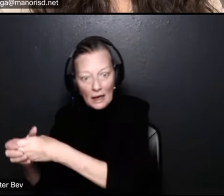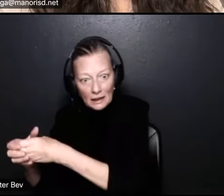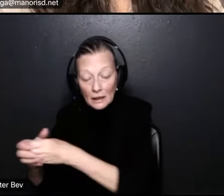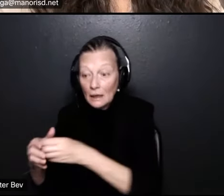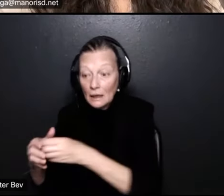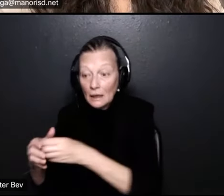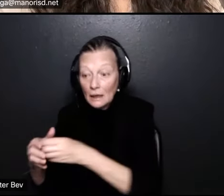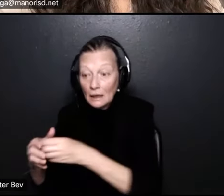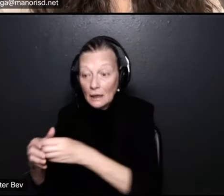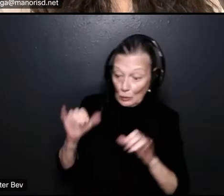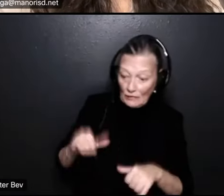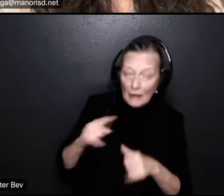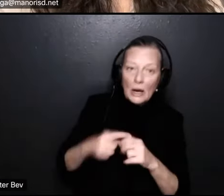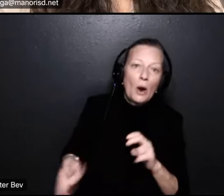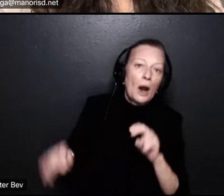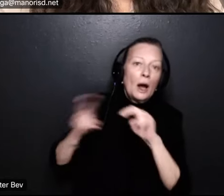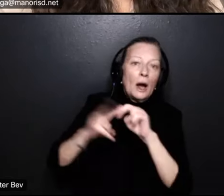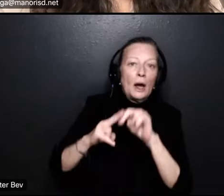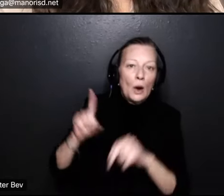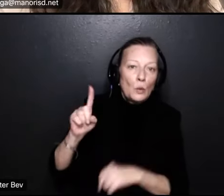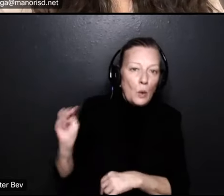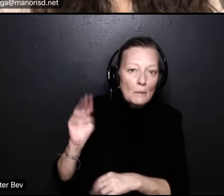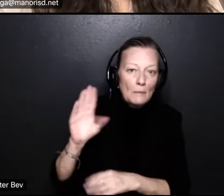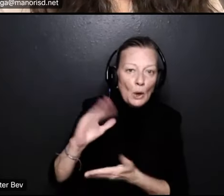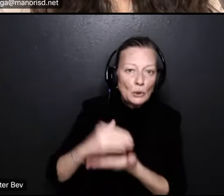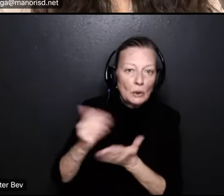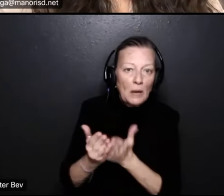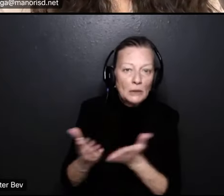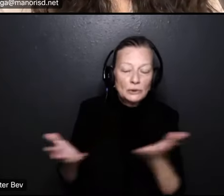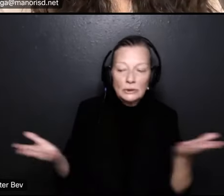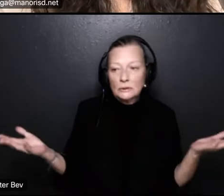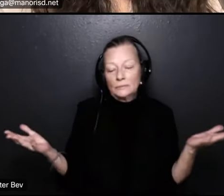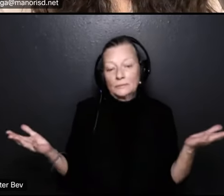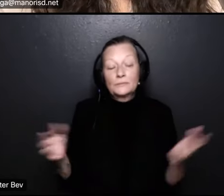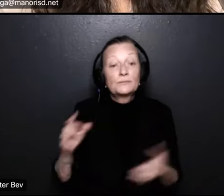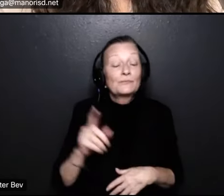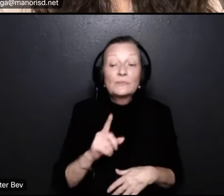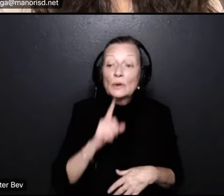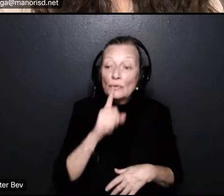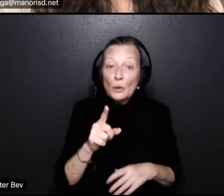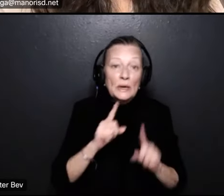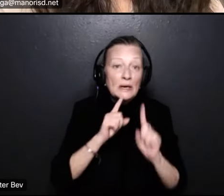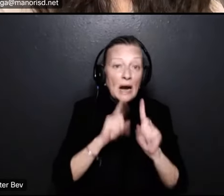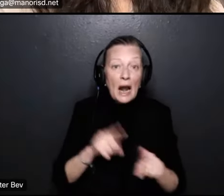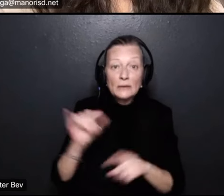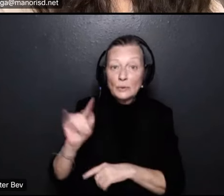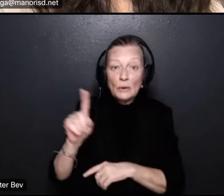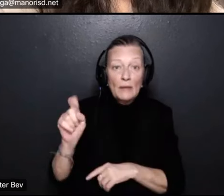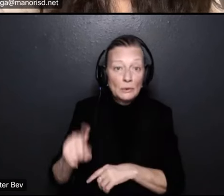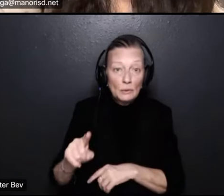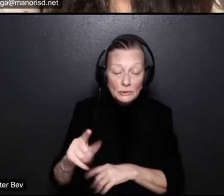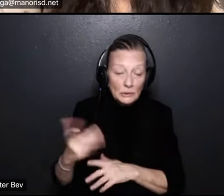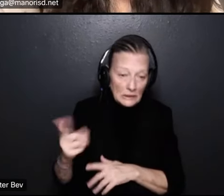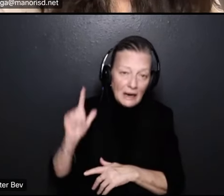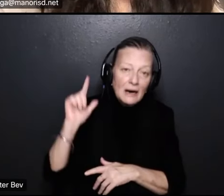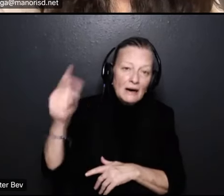added a million dollars onto your budget which becomes self-defeating the real answer to that question is is eventually we're going to have